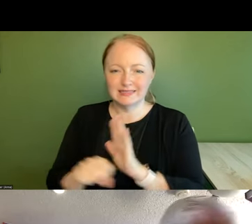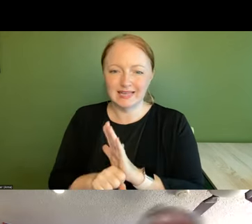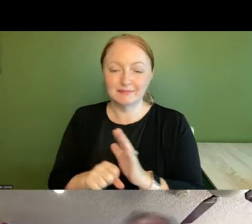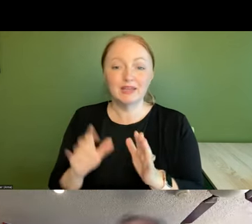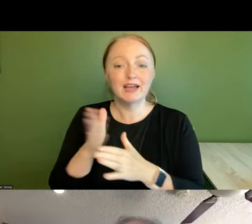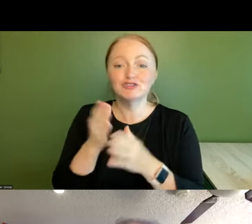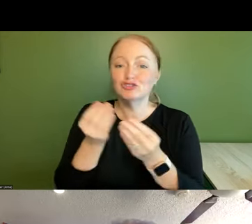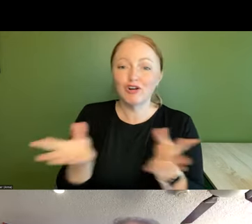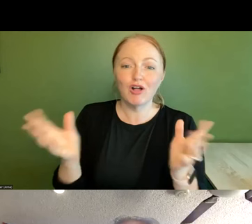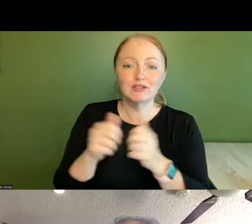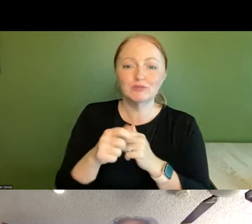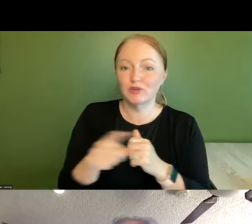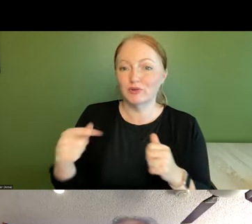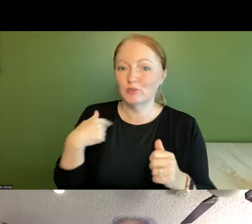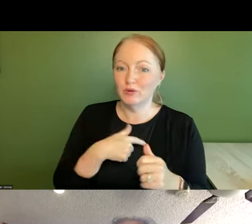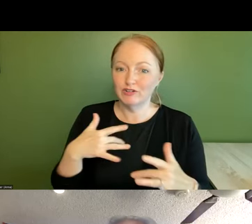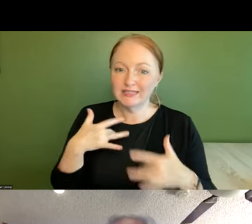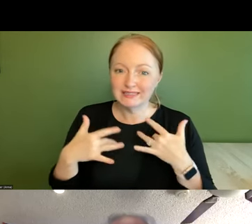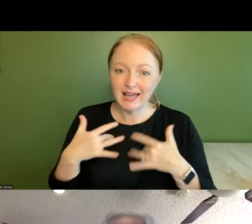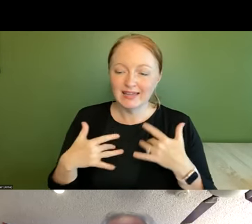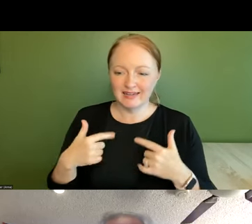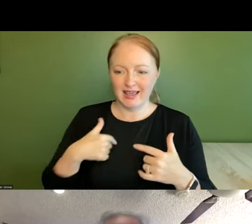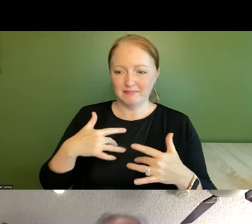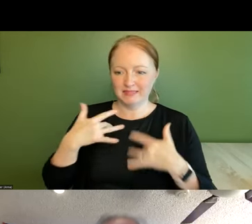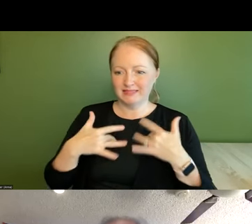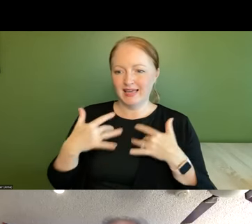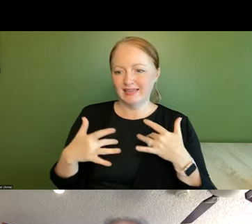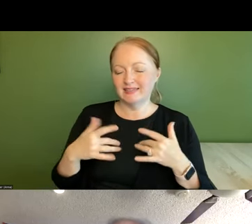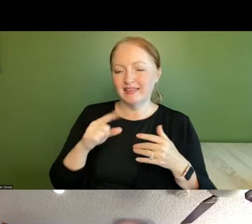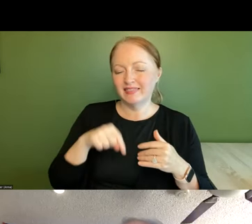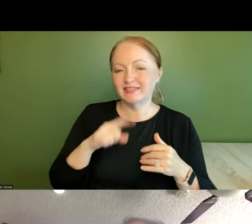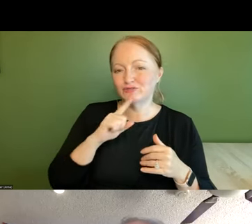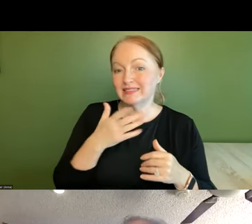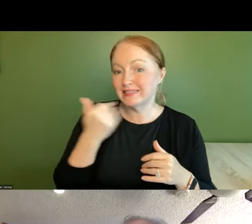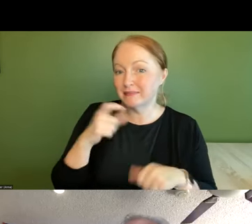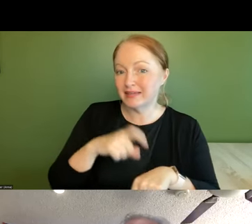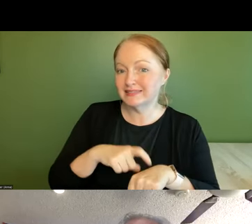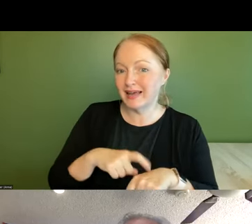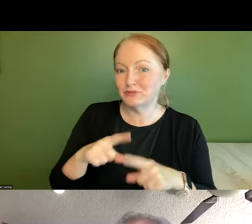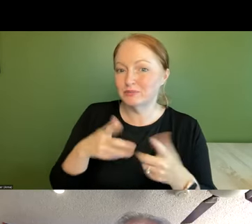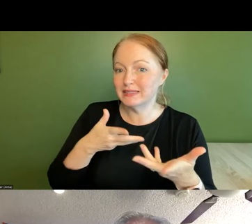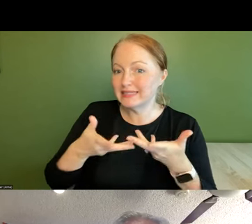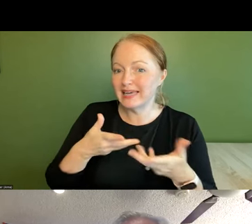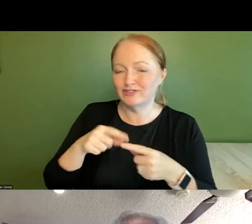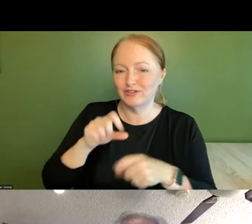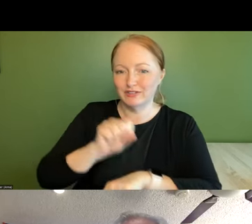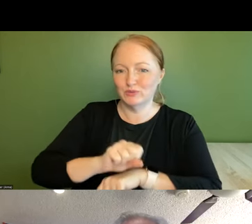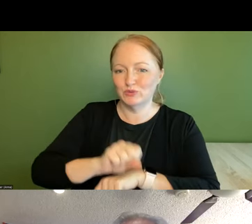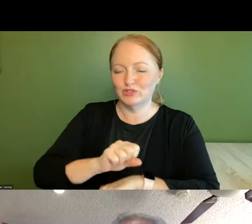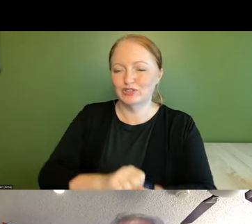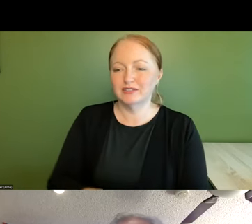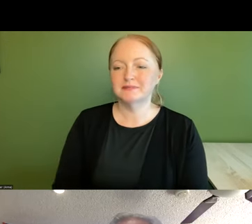with you because uh we're excited i'm excited this really is the best time to be engaged in this work so